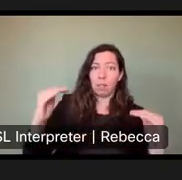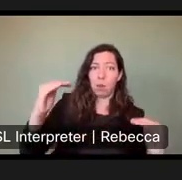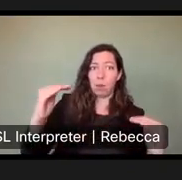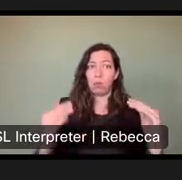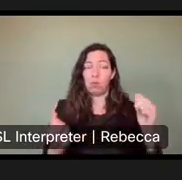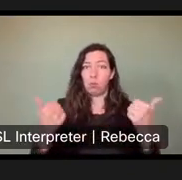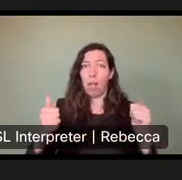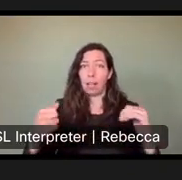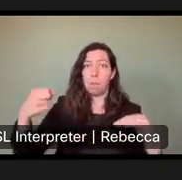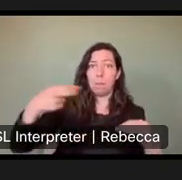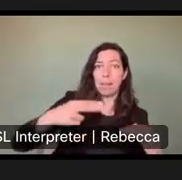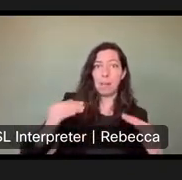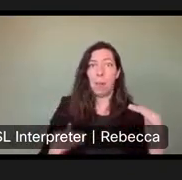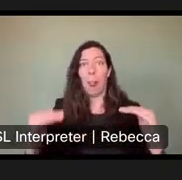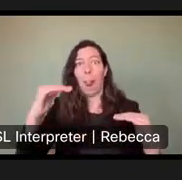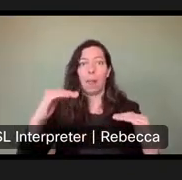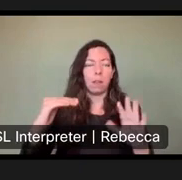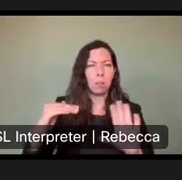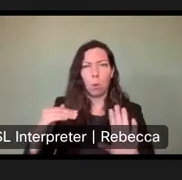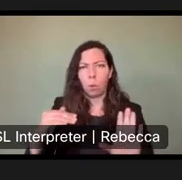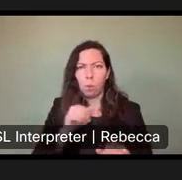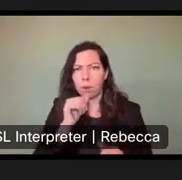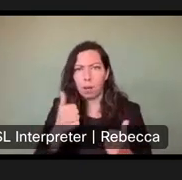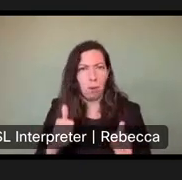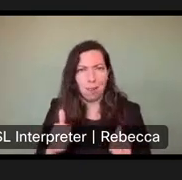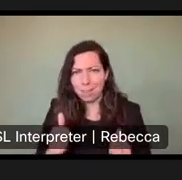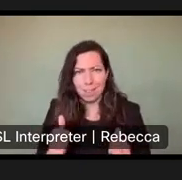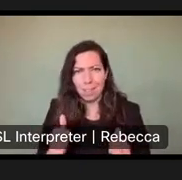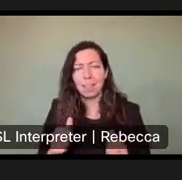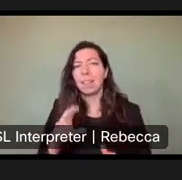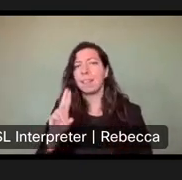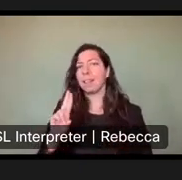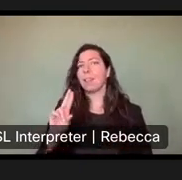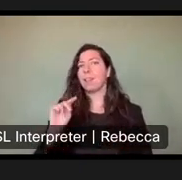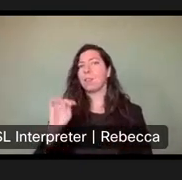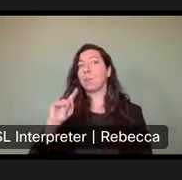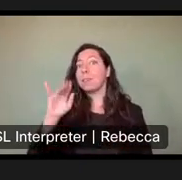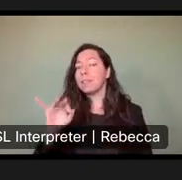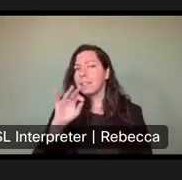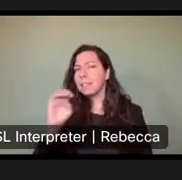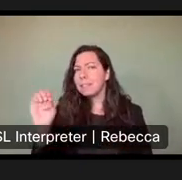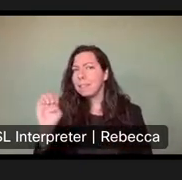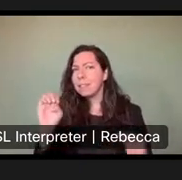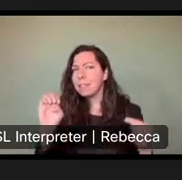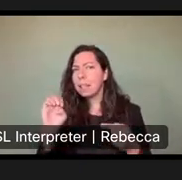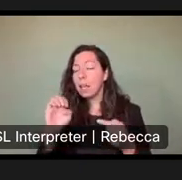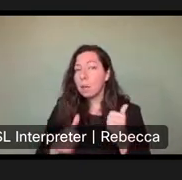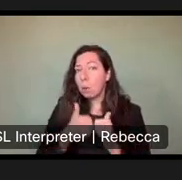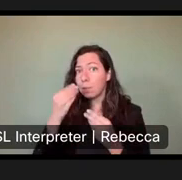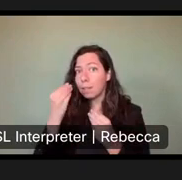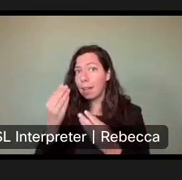note whenever you look at that slide on the utility fees. Um, most of the information in that slide.